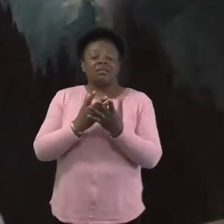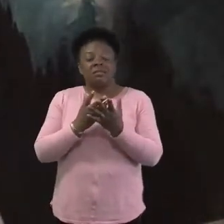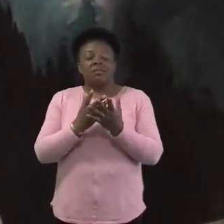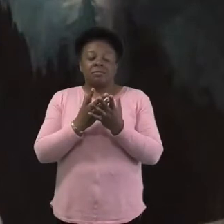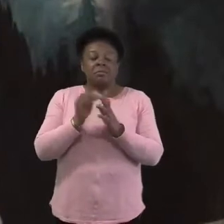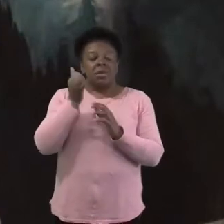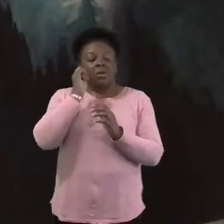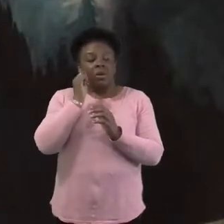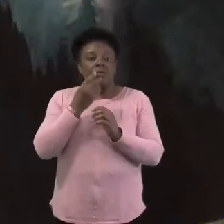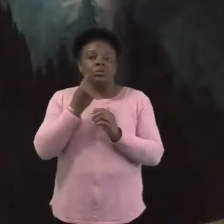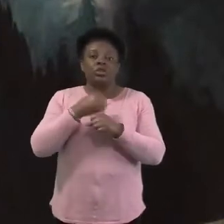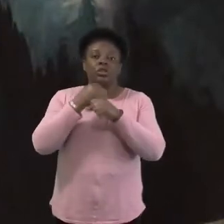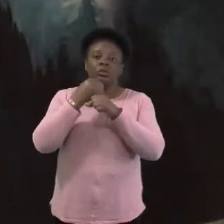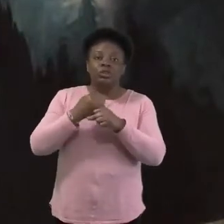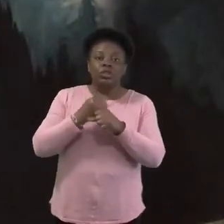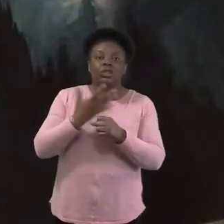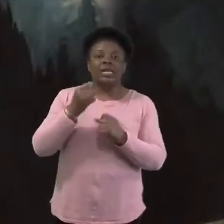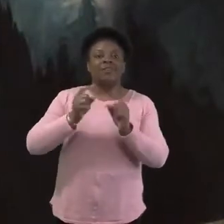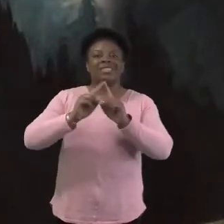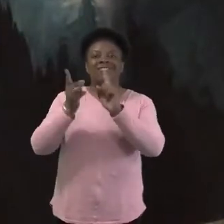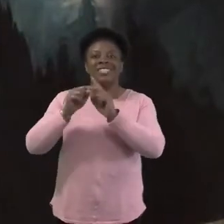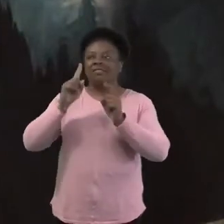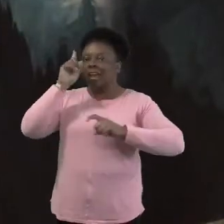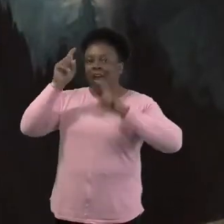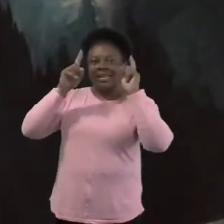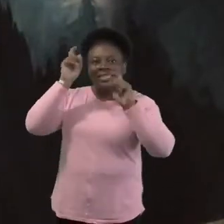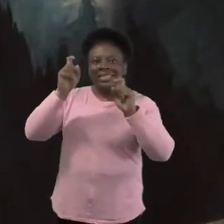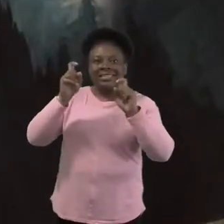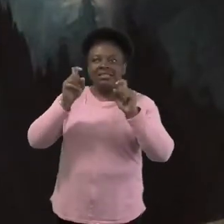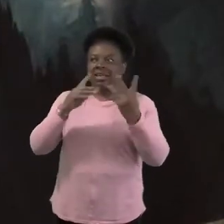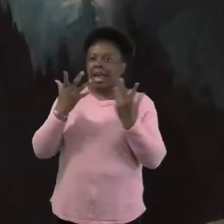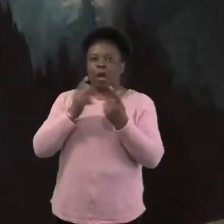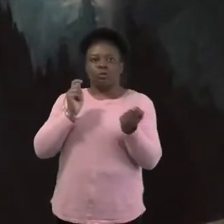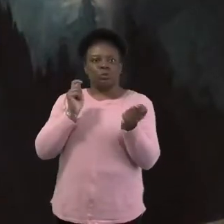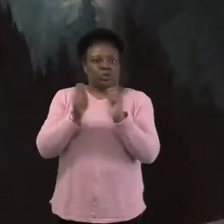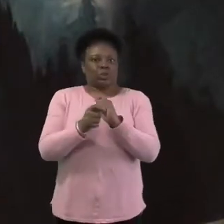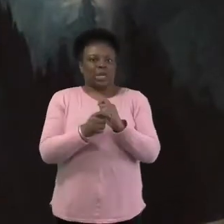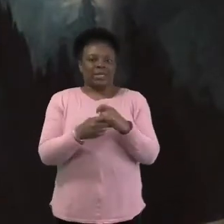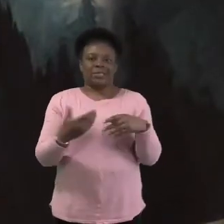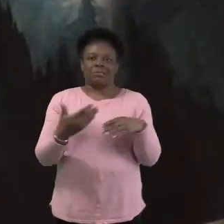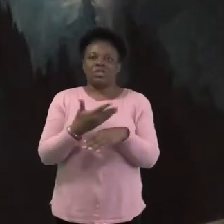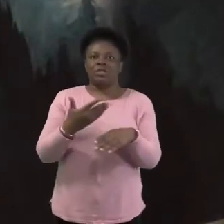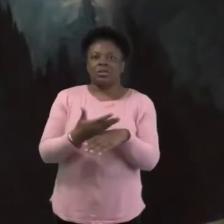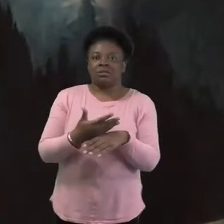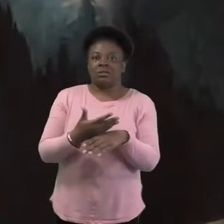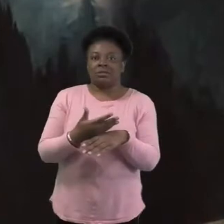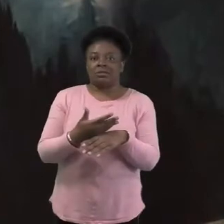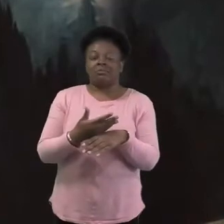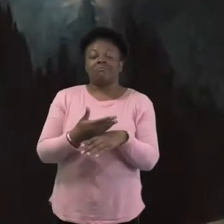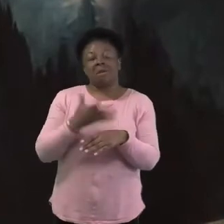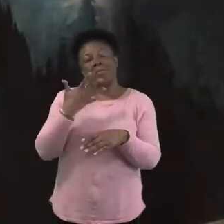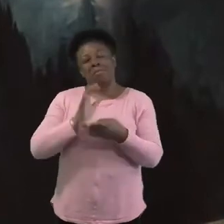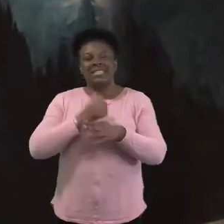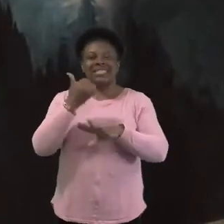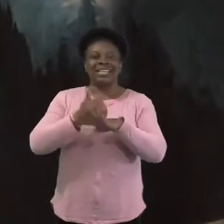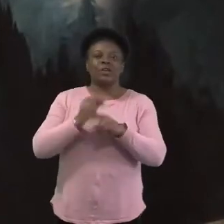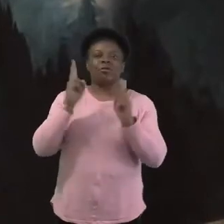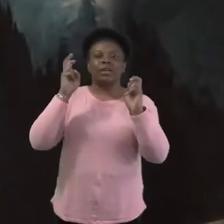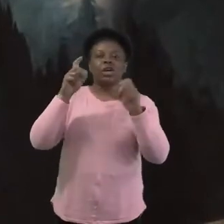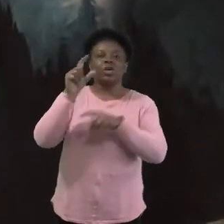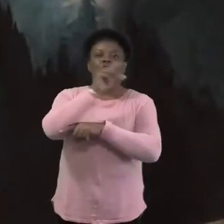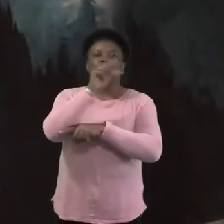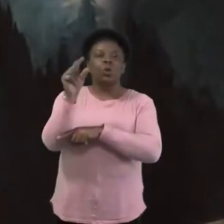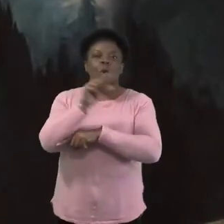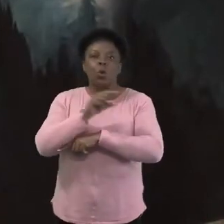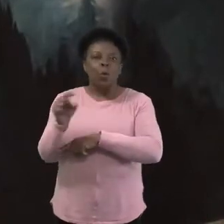different ideas behind what we could do instead, we all came to a conclusion of sort of zoom churches or, uh, Facebook